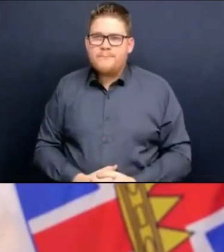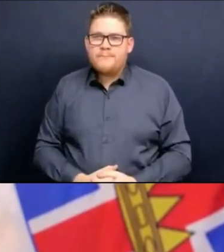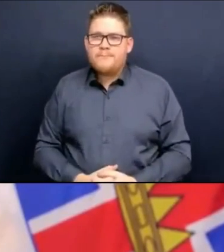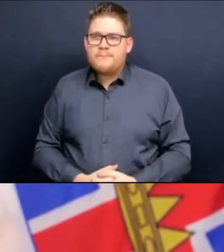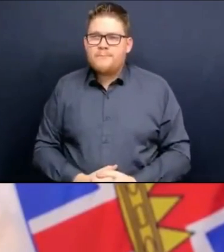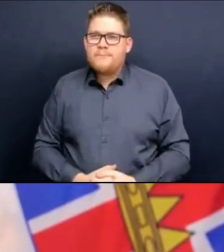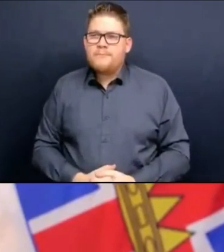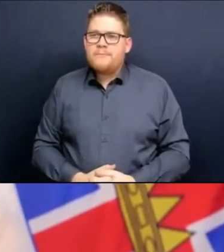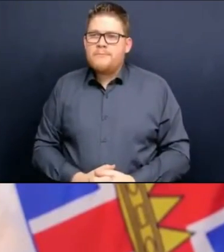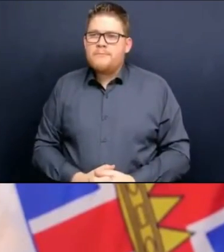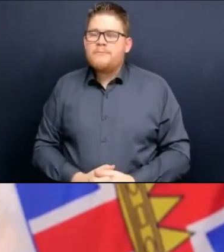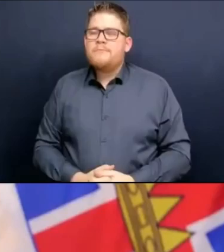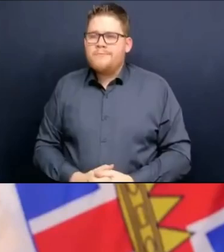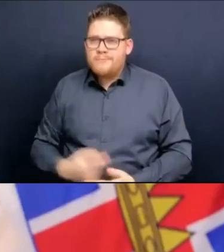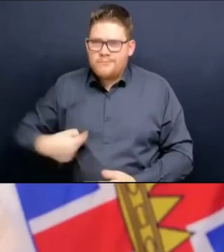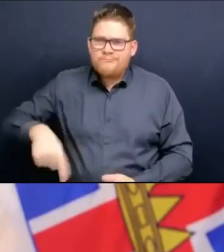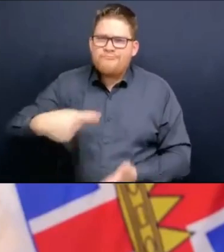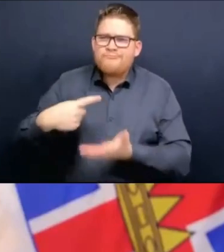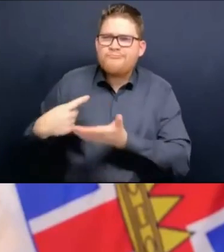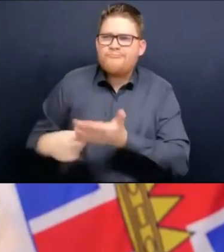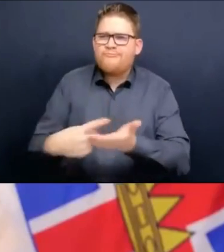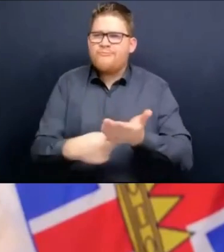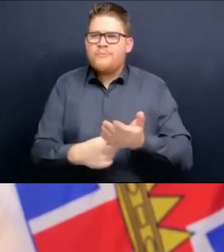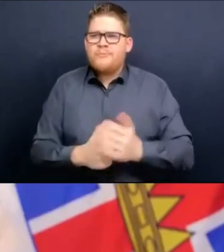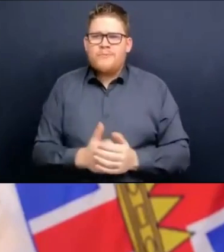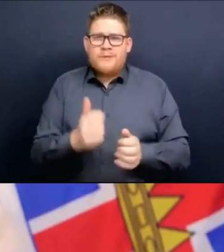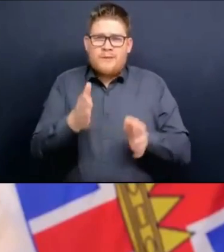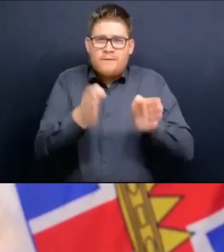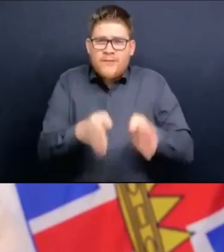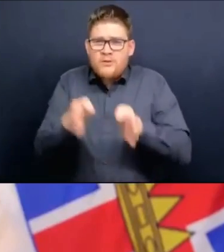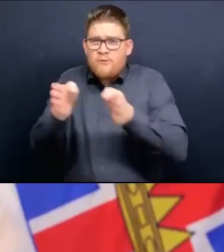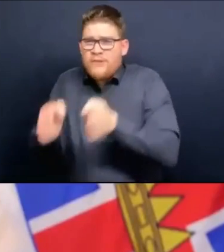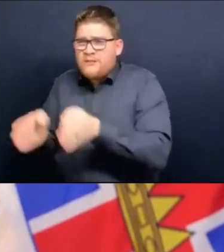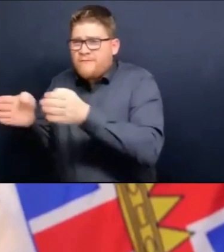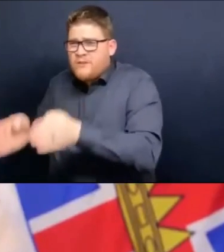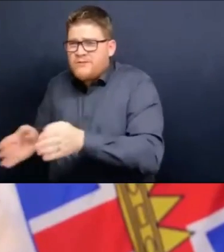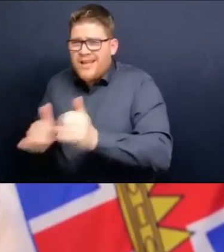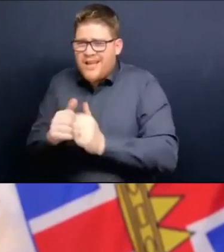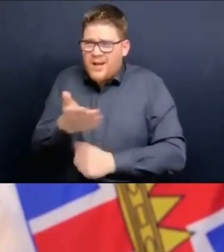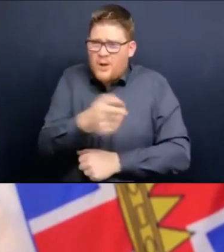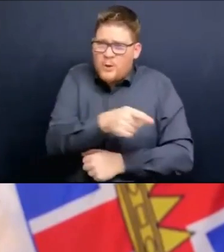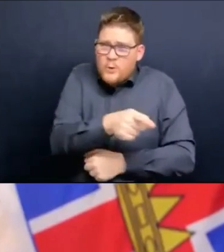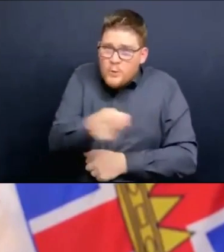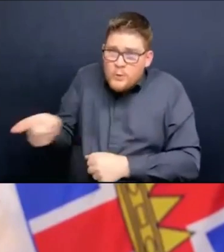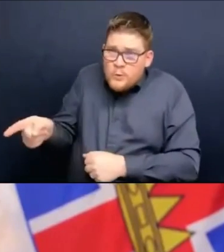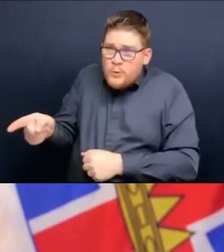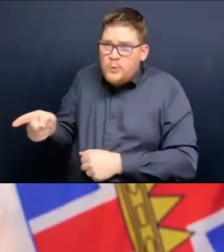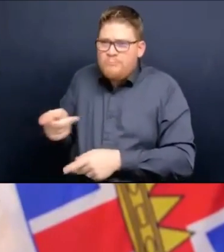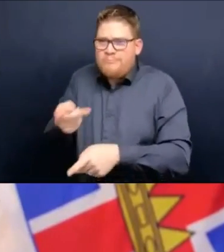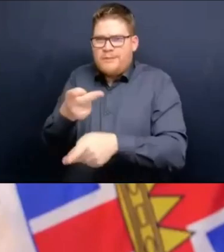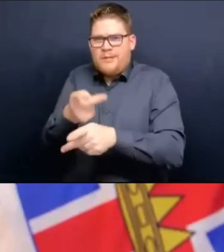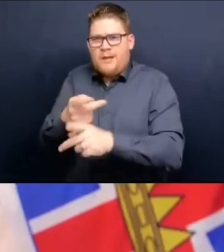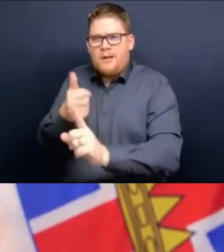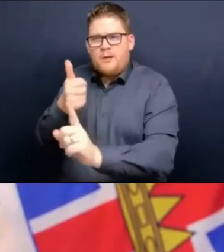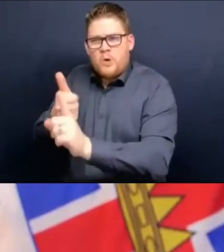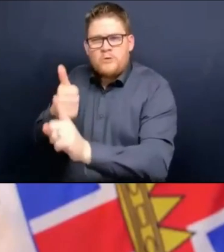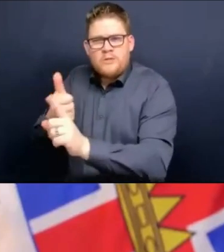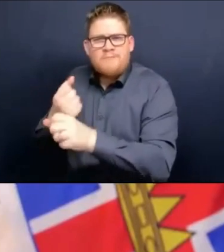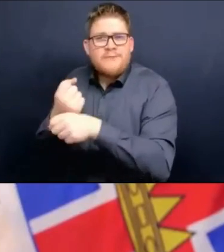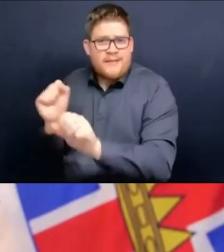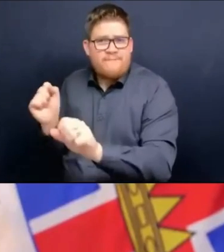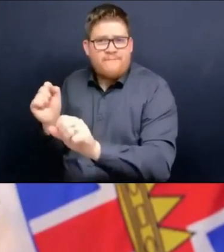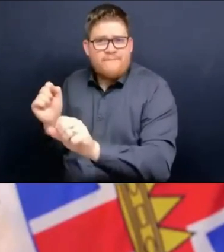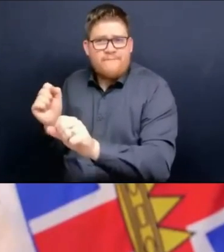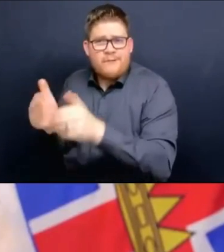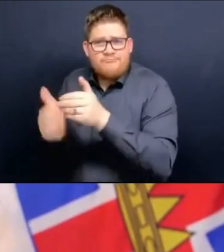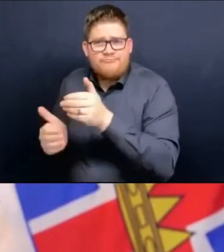your own risk and when we're seeing transmission in your community, what you do to keep yourself safe. So there's lots of things that we